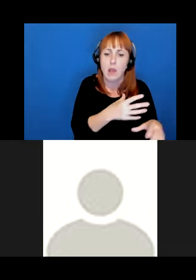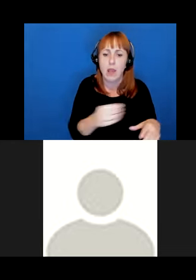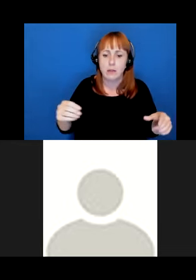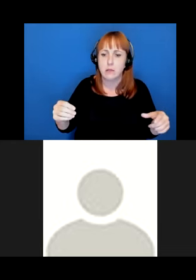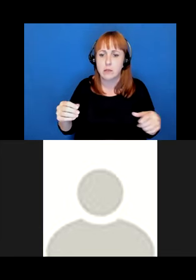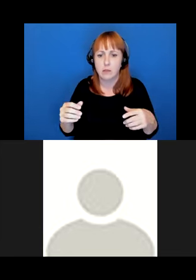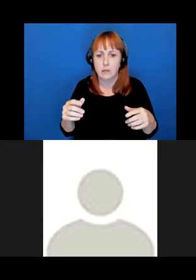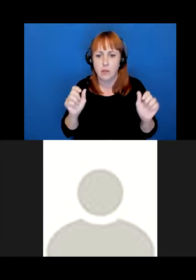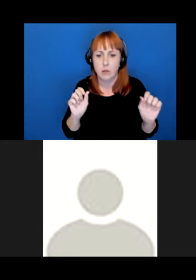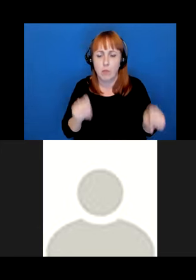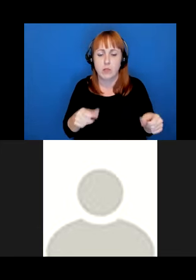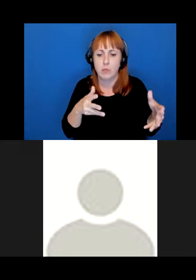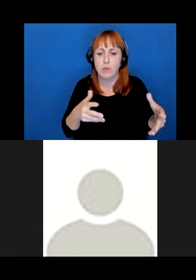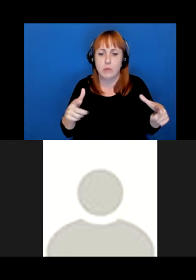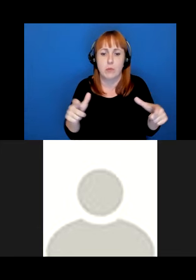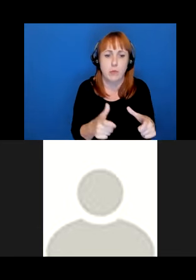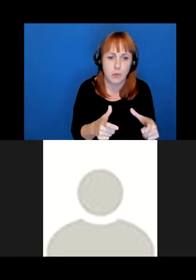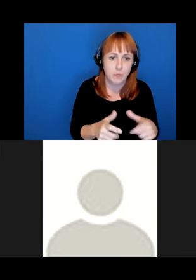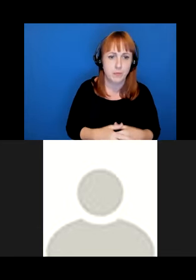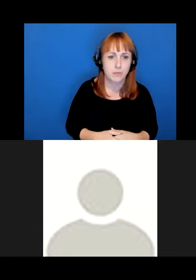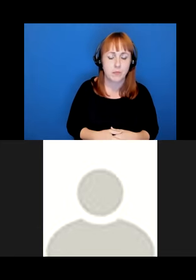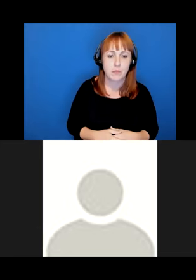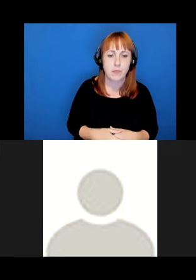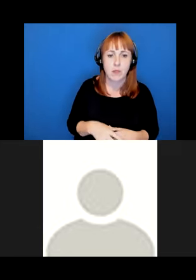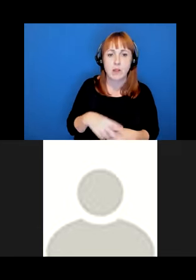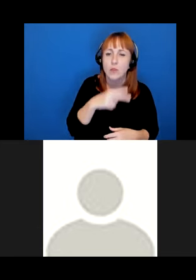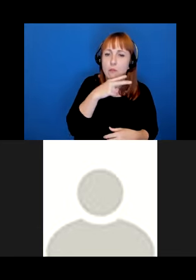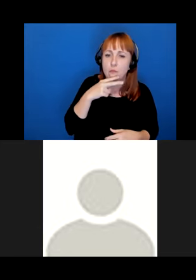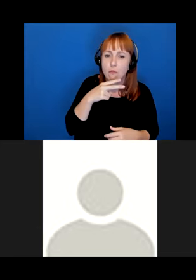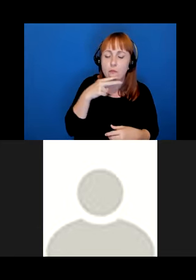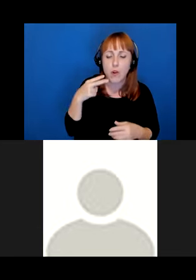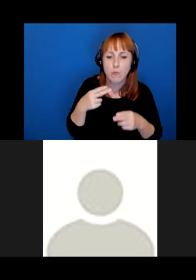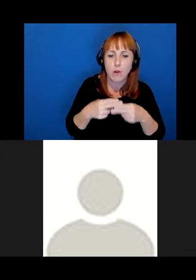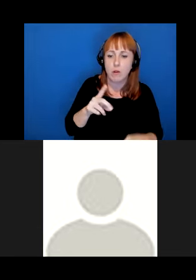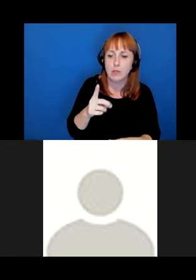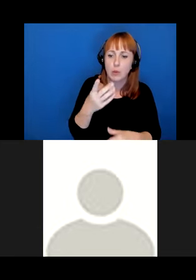This is akin to the critique that I made about the verb disappear a little while ago.